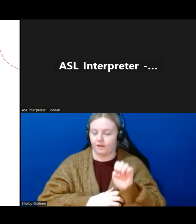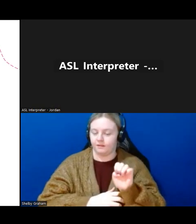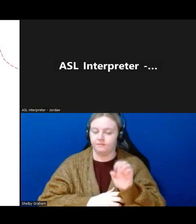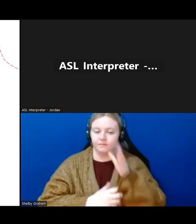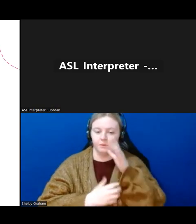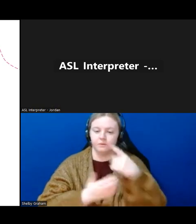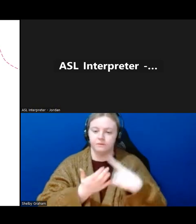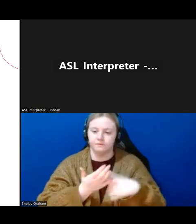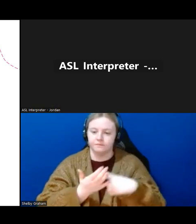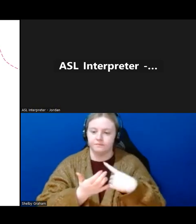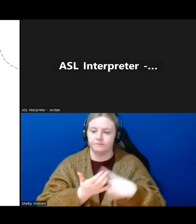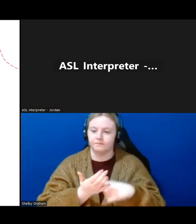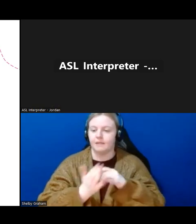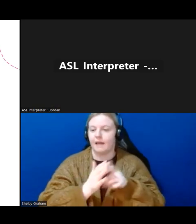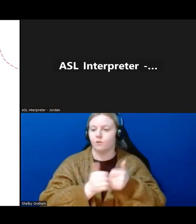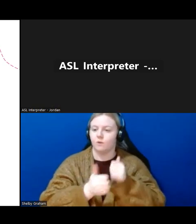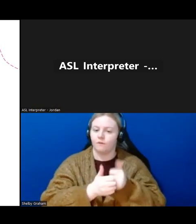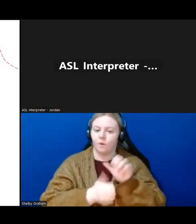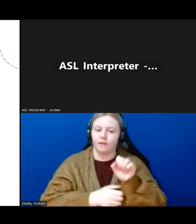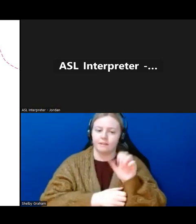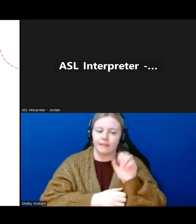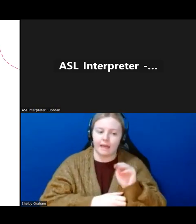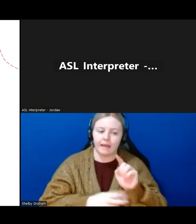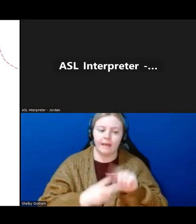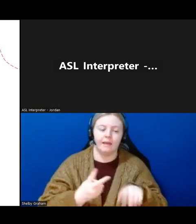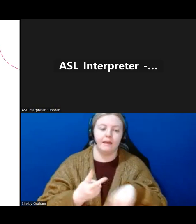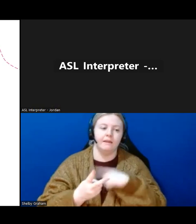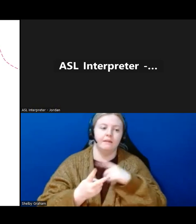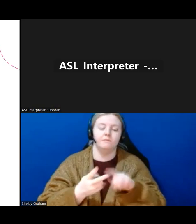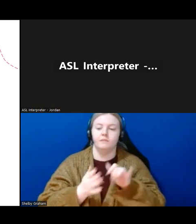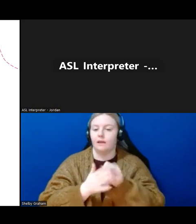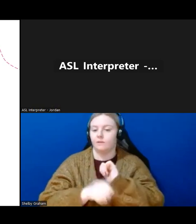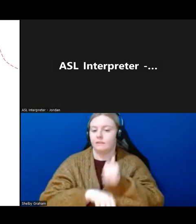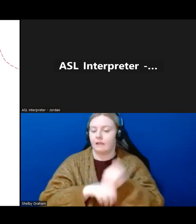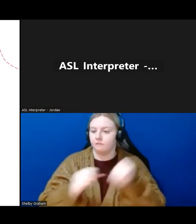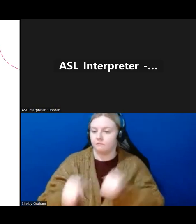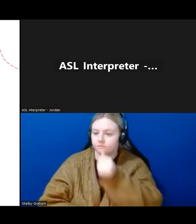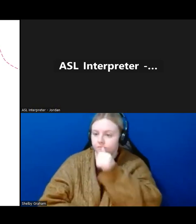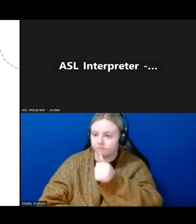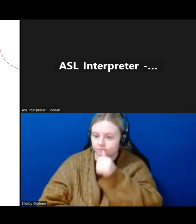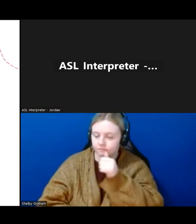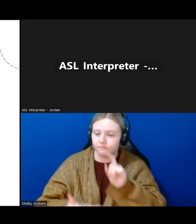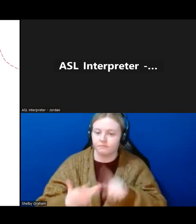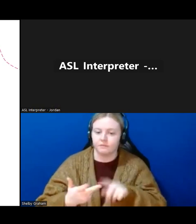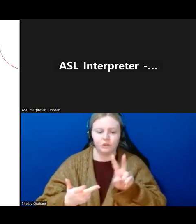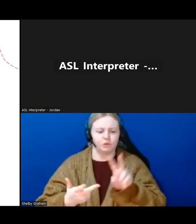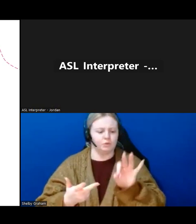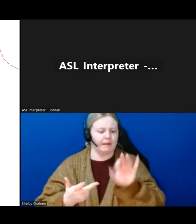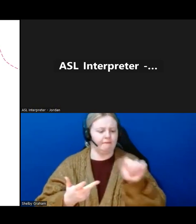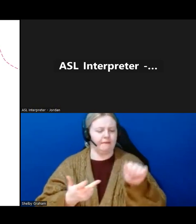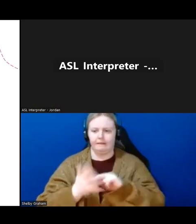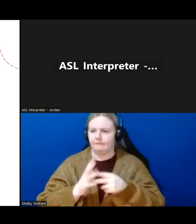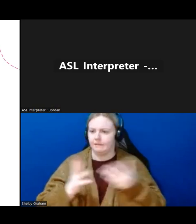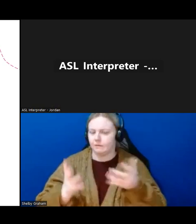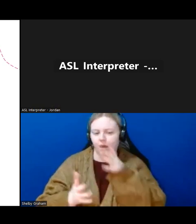how to avoid different types of scams, how to create strong passwords, what the hell is 2FA, all those types of questions